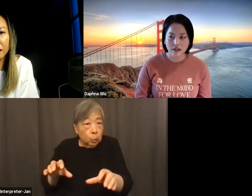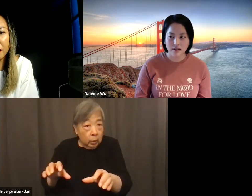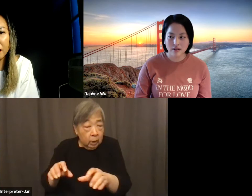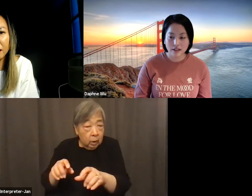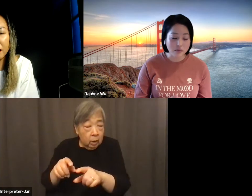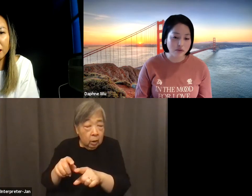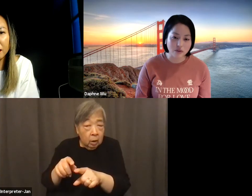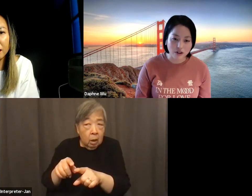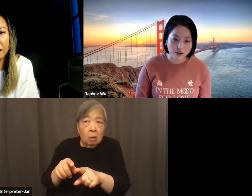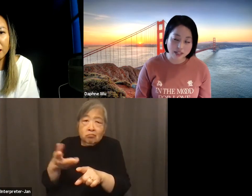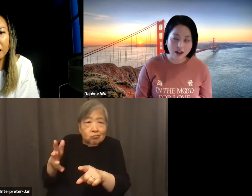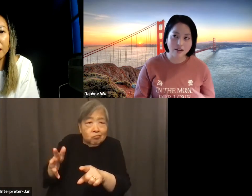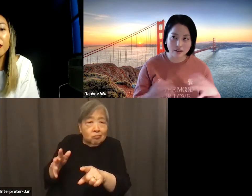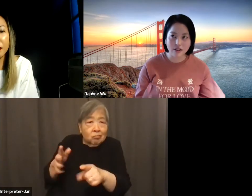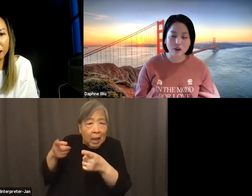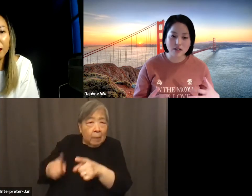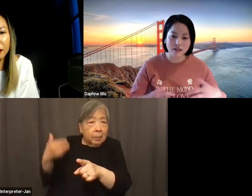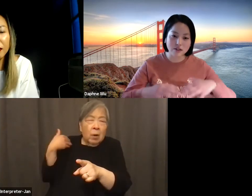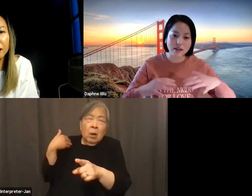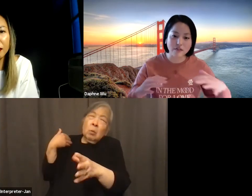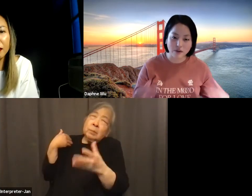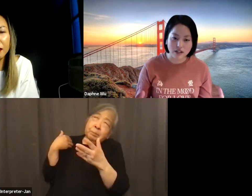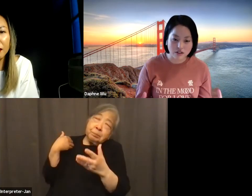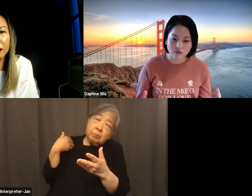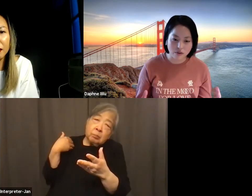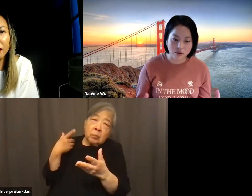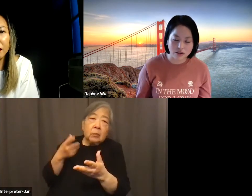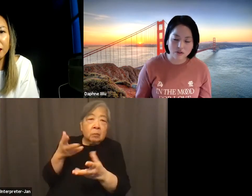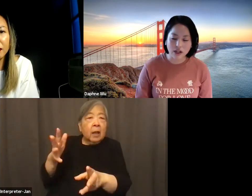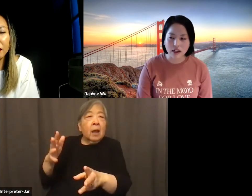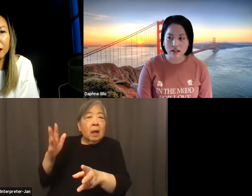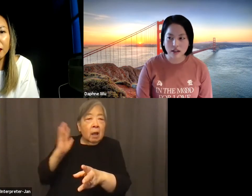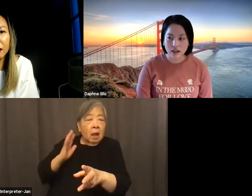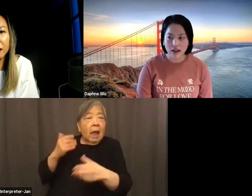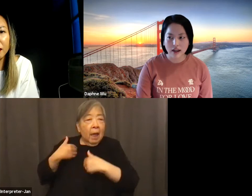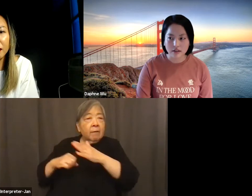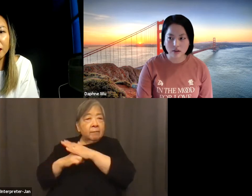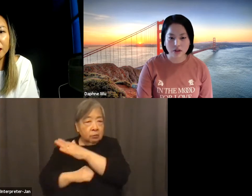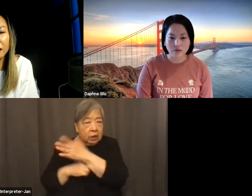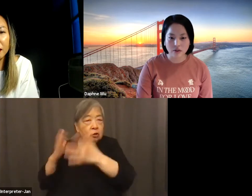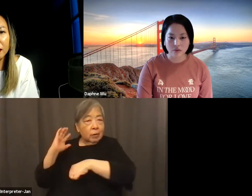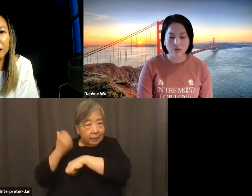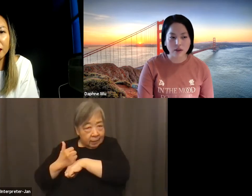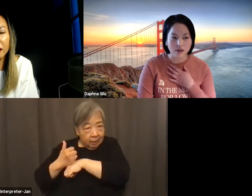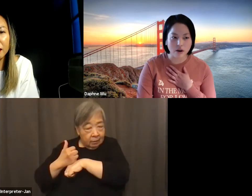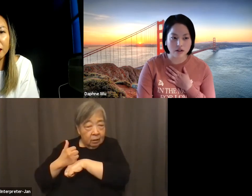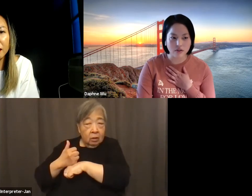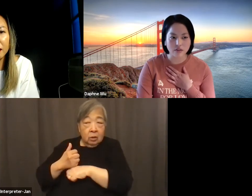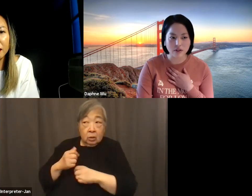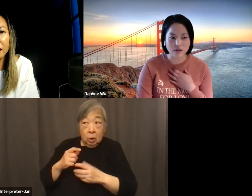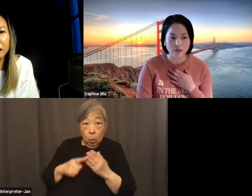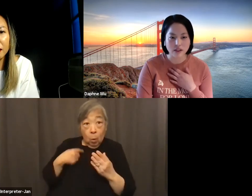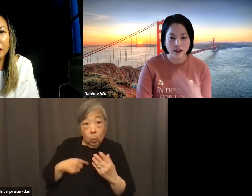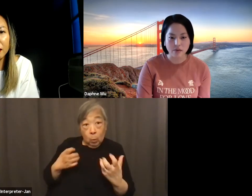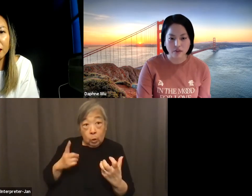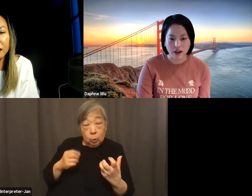done before. mean, there's been a foundation for what we're doing. And so much of what we want to do in the